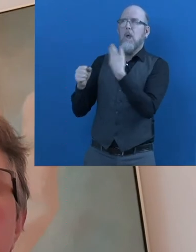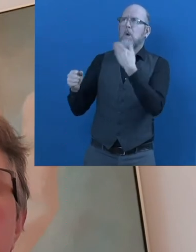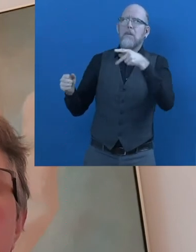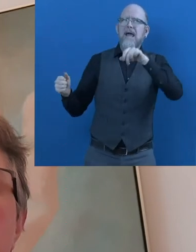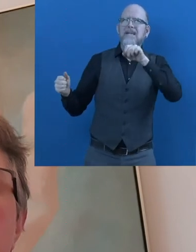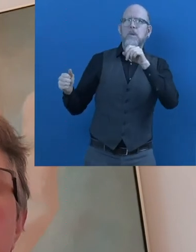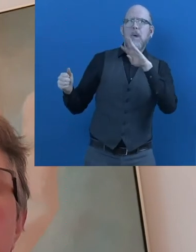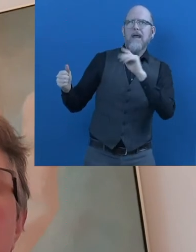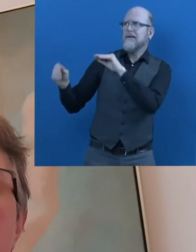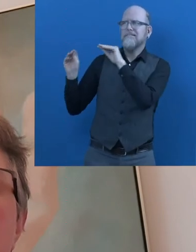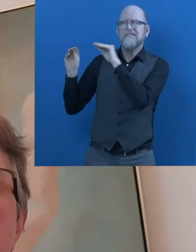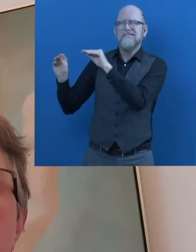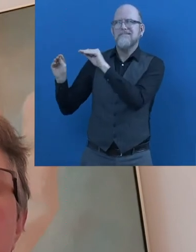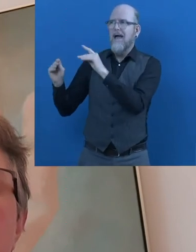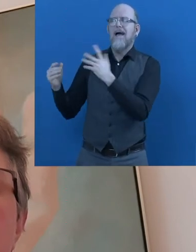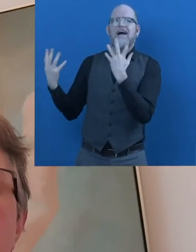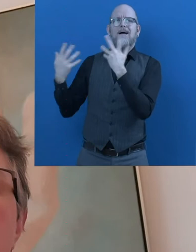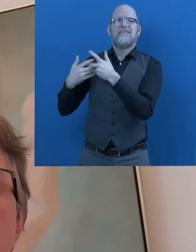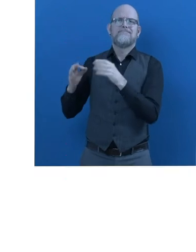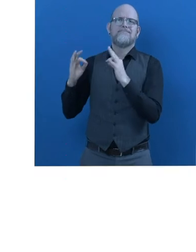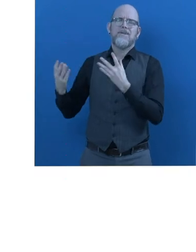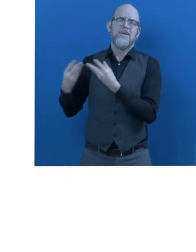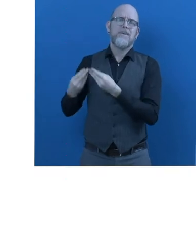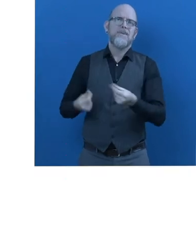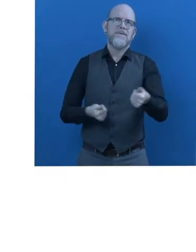Passwork informed them about my Autism.